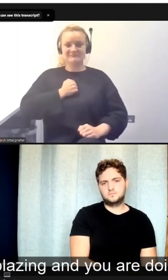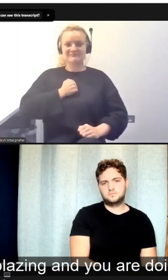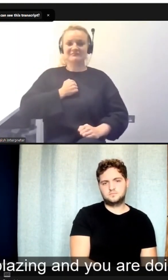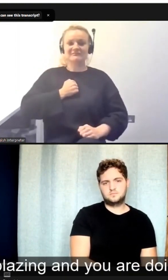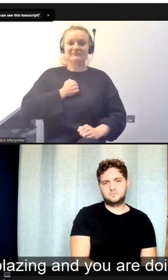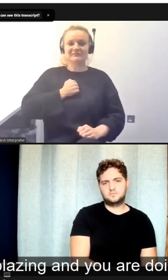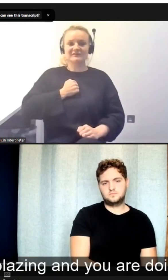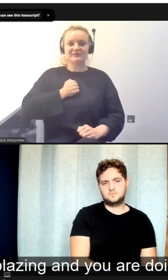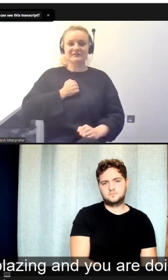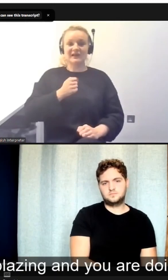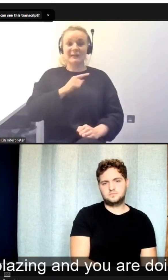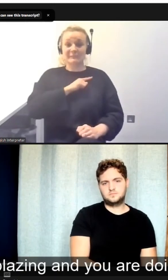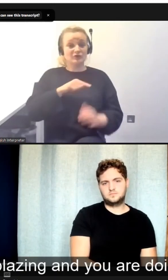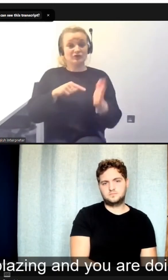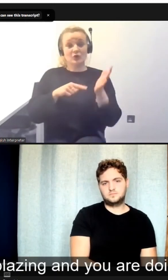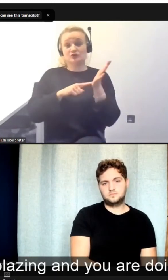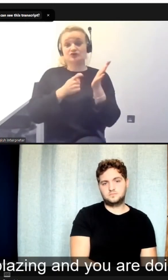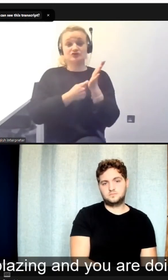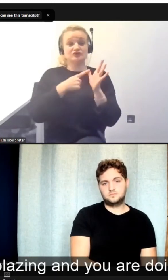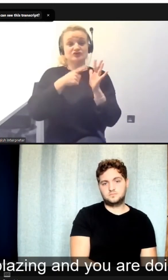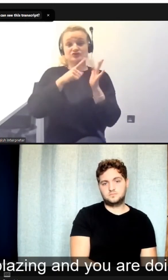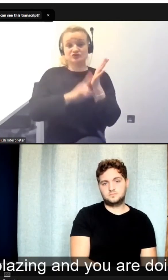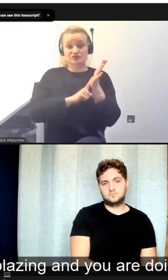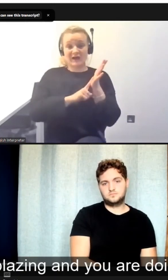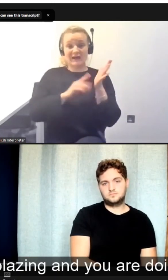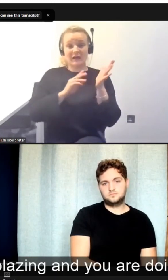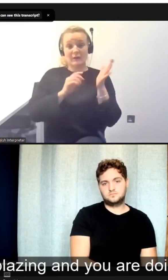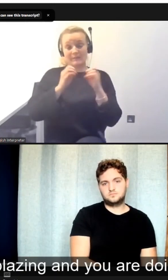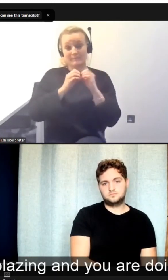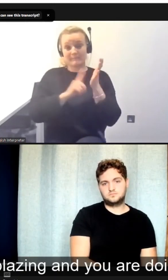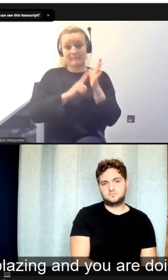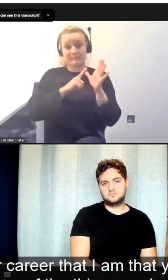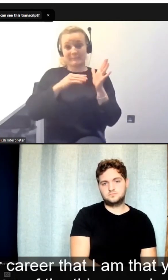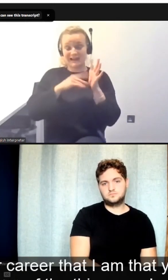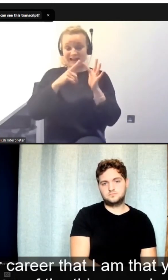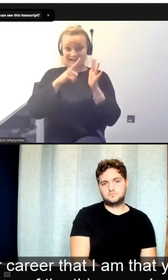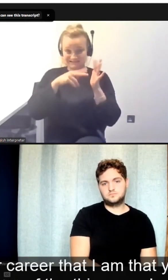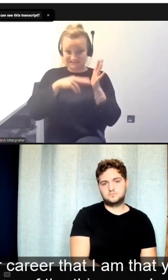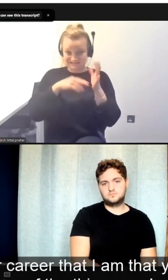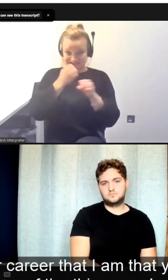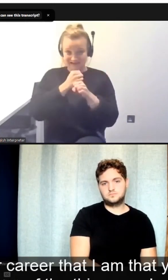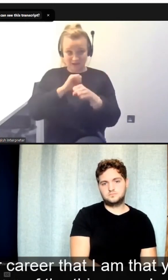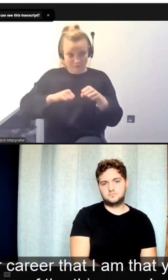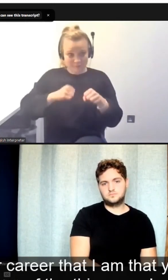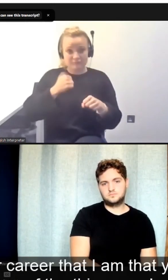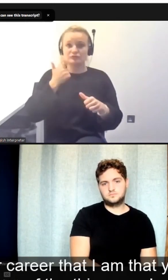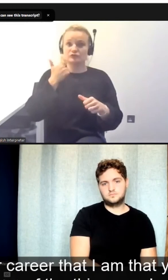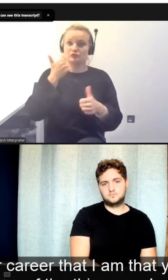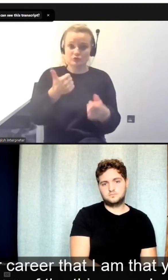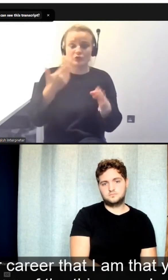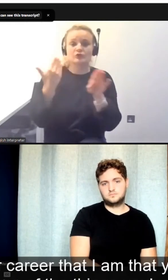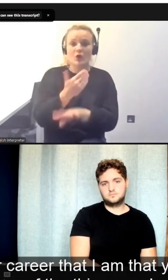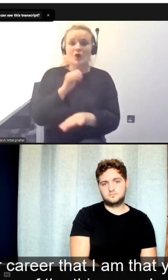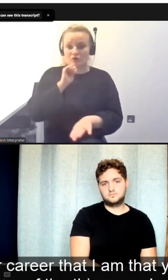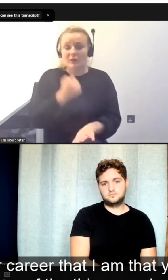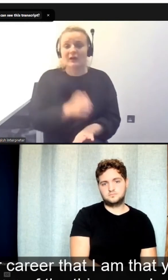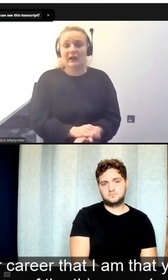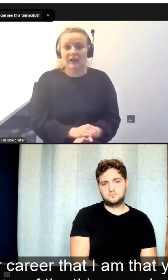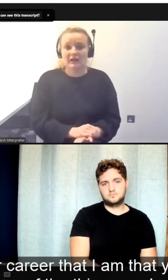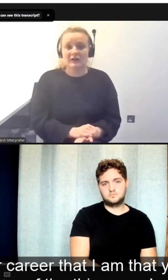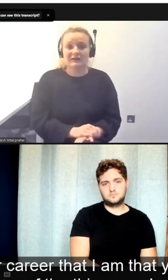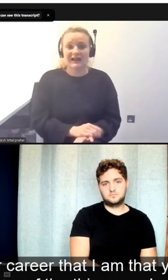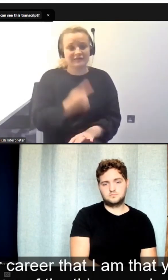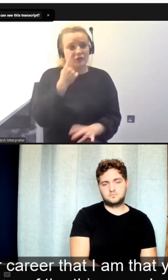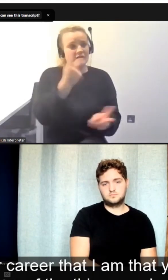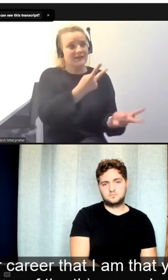you are, you know, you're trailblazing, and you are doing good work. And when you get to the stage in your career that I am at, you can